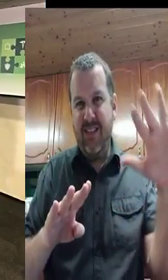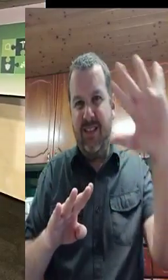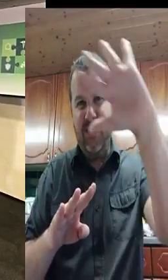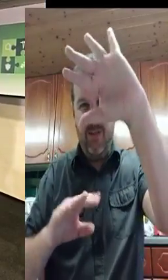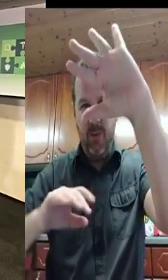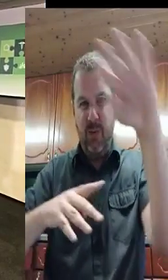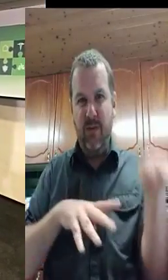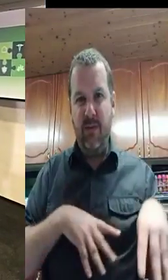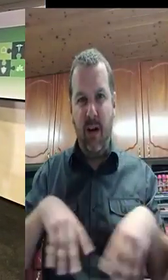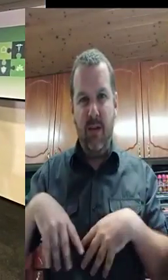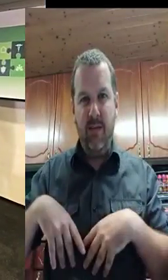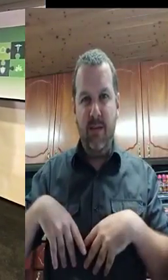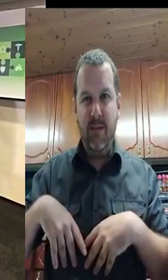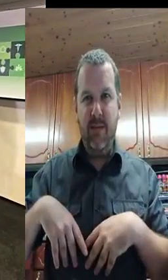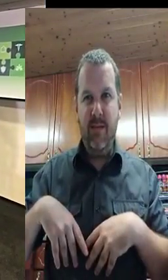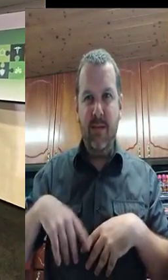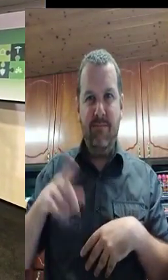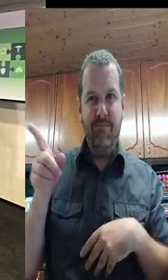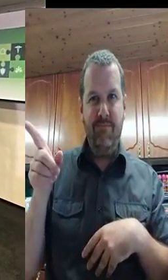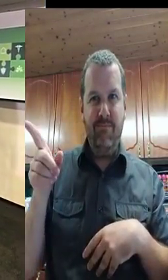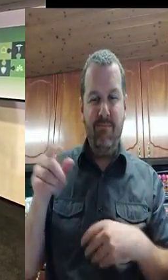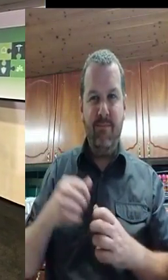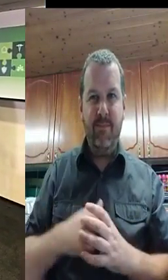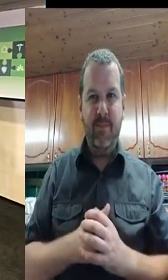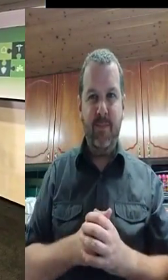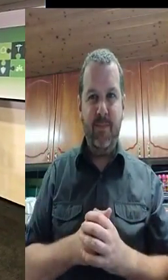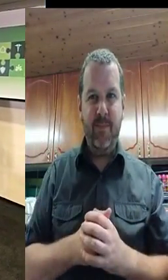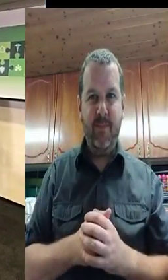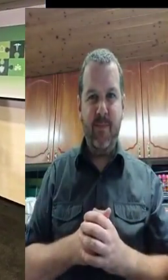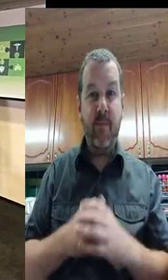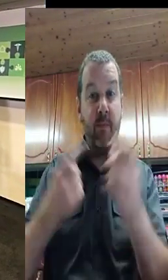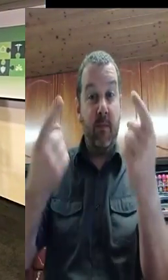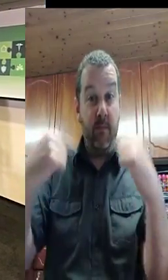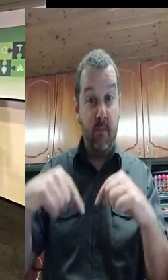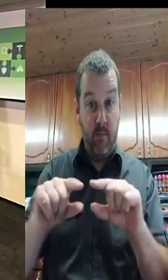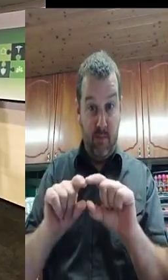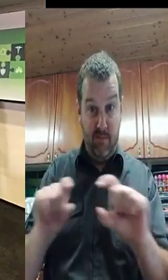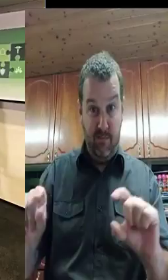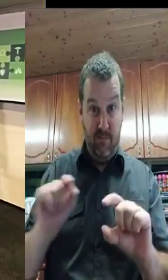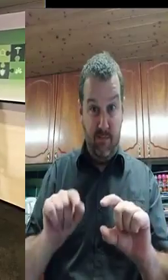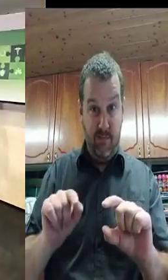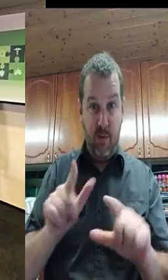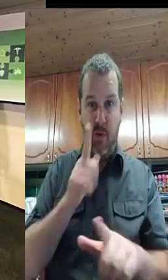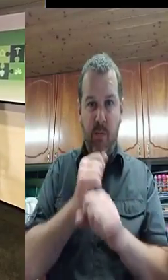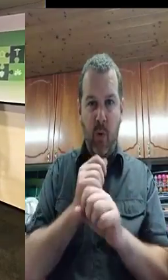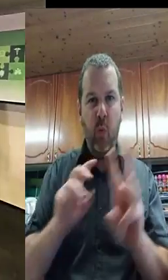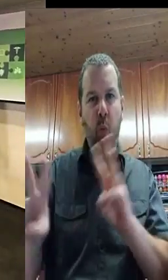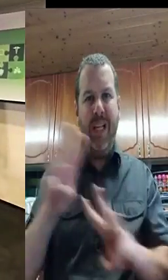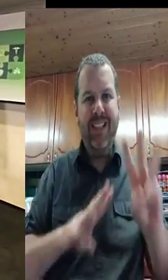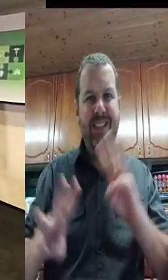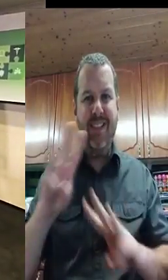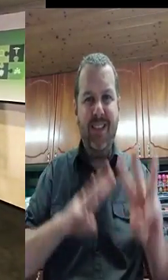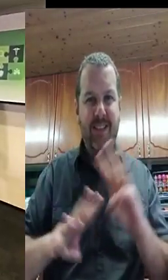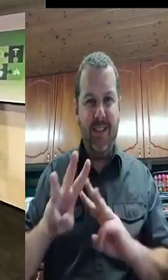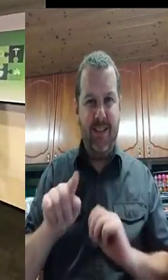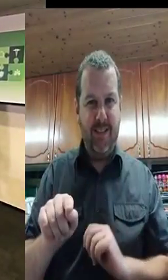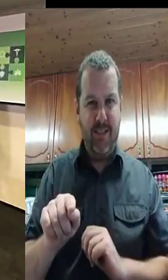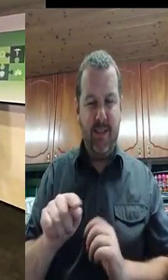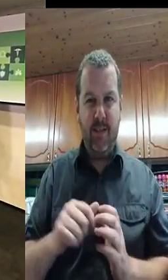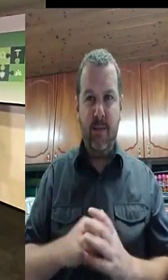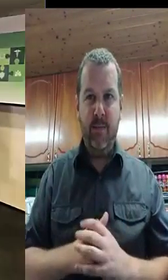So, again, it's calm at the moment, the calm before the storm. So, you can see here, this purple sway.